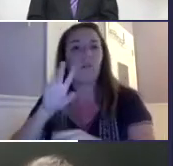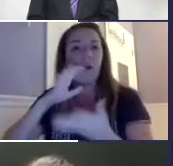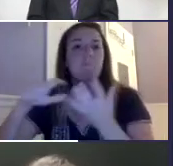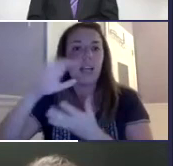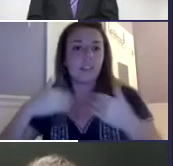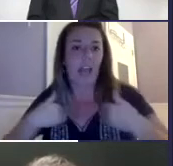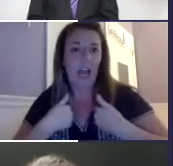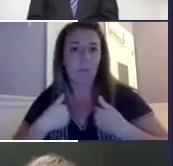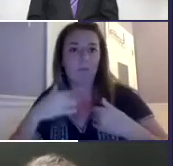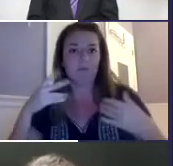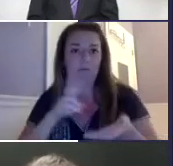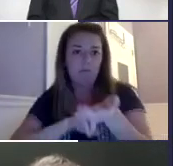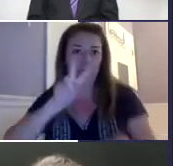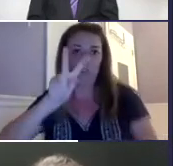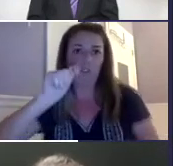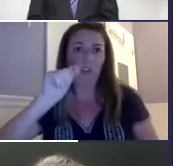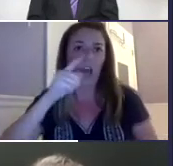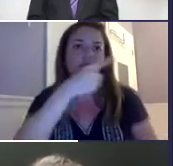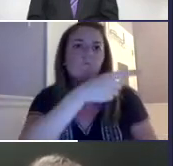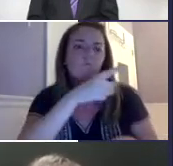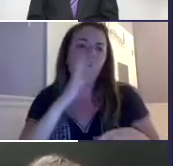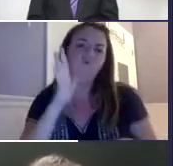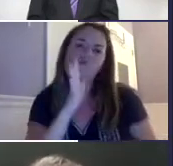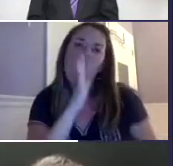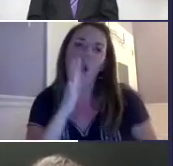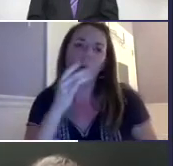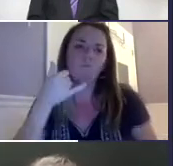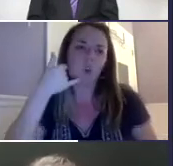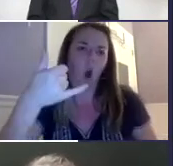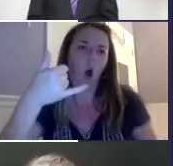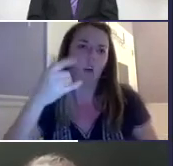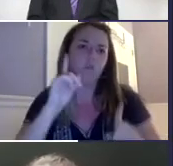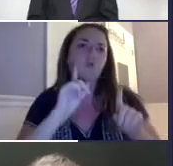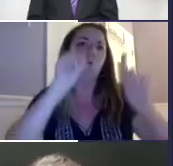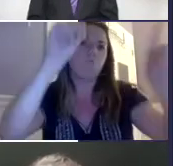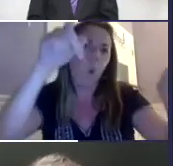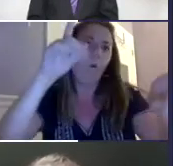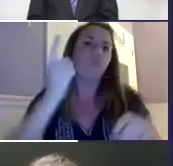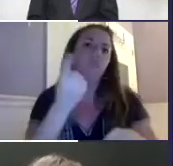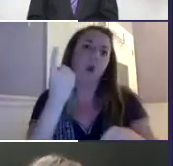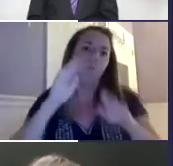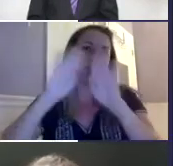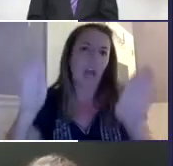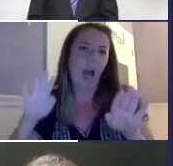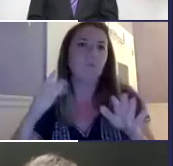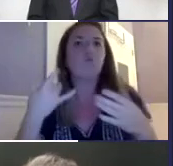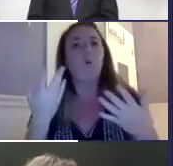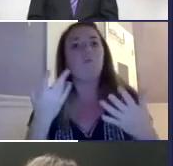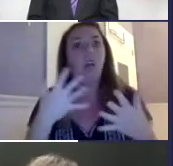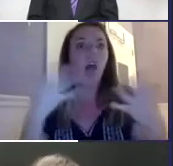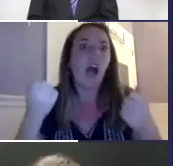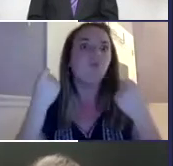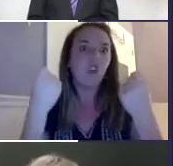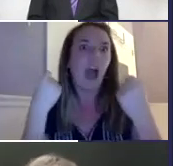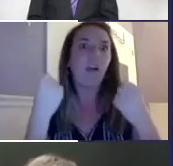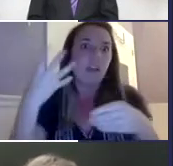Another time I went, I was in a shadowing at a mixed animal veterinary clinic and this was a farm. So we had to call and go